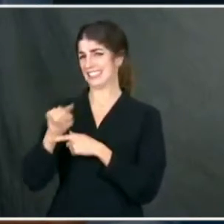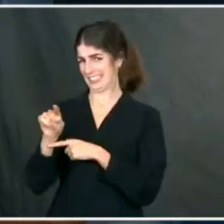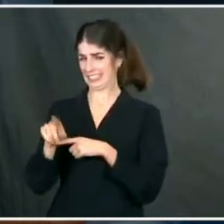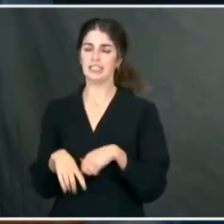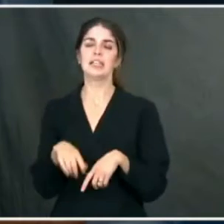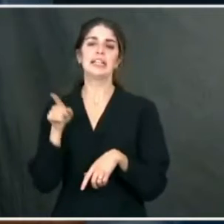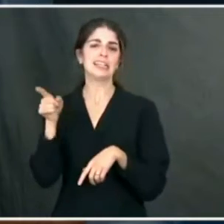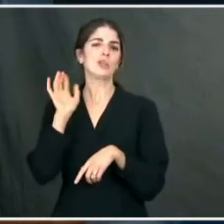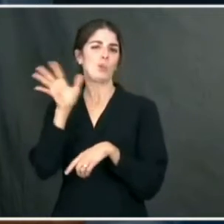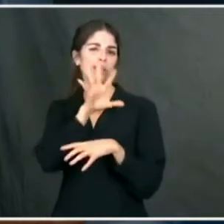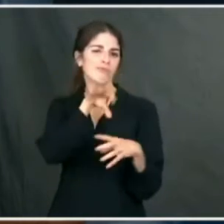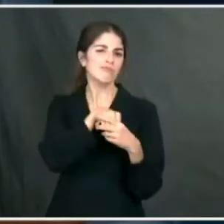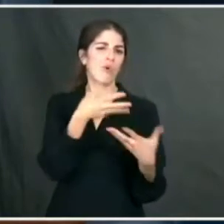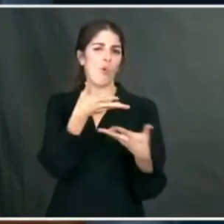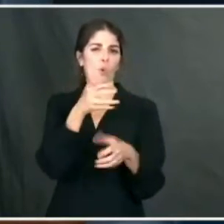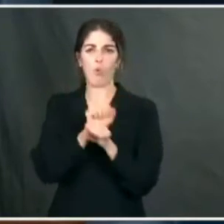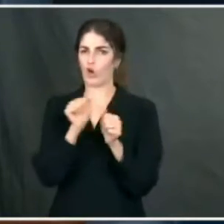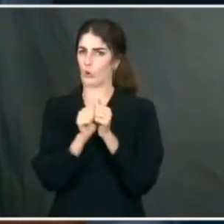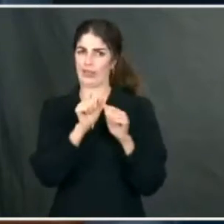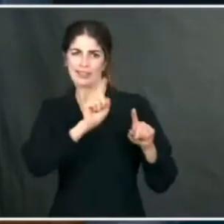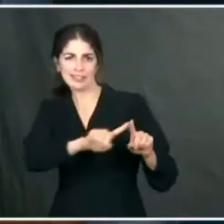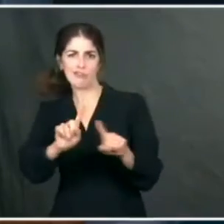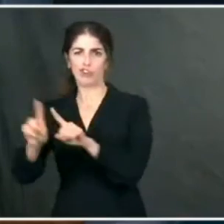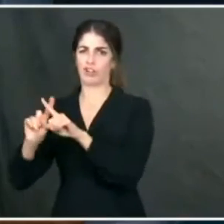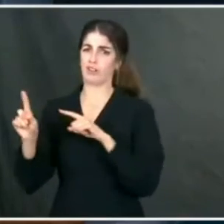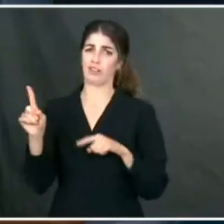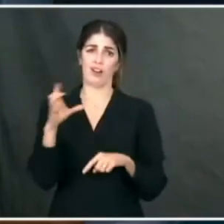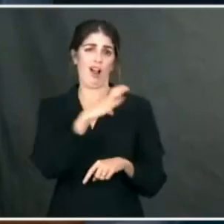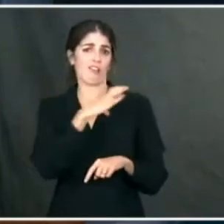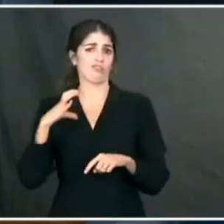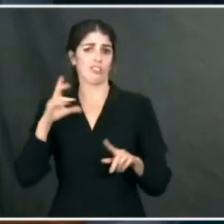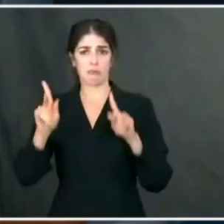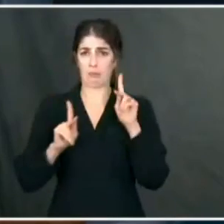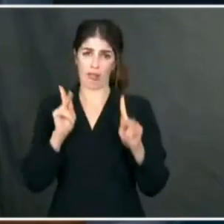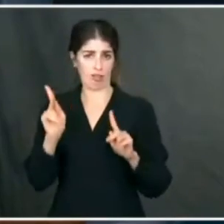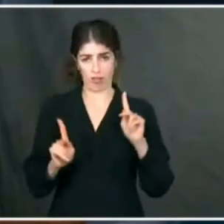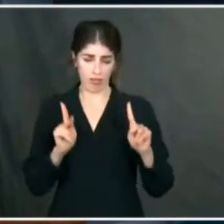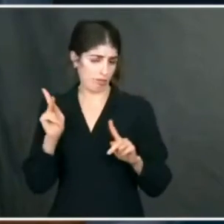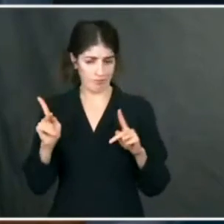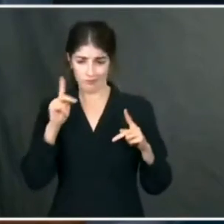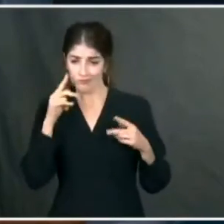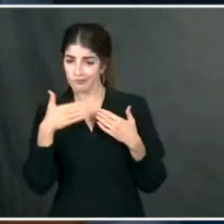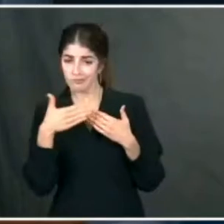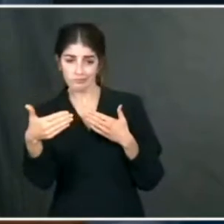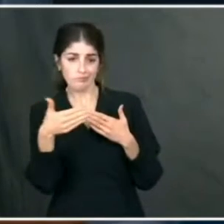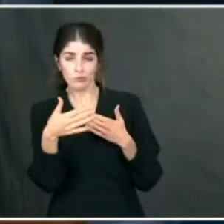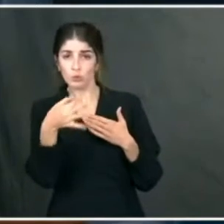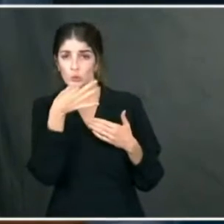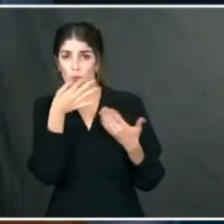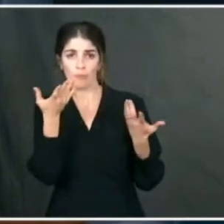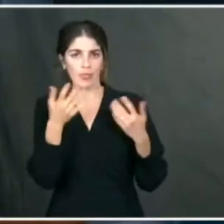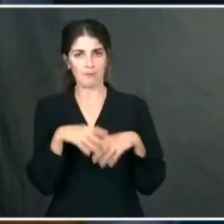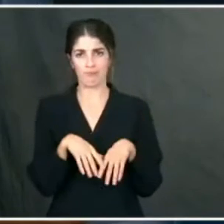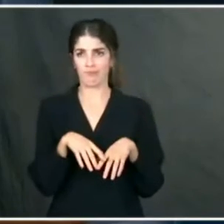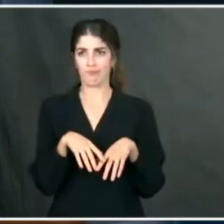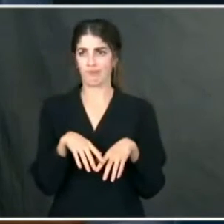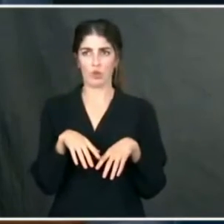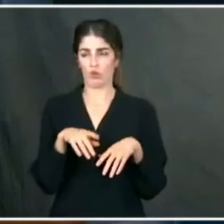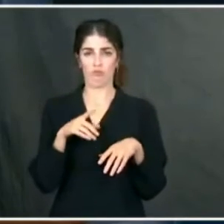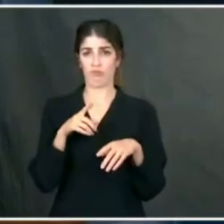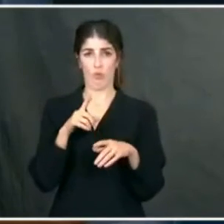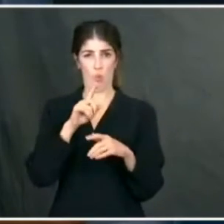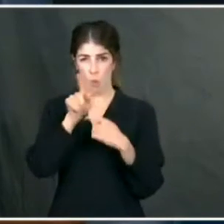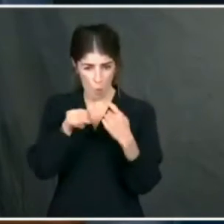engaging with a range of members and a range of different groups of members from Capitol Hill in the coming days. I think we were still working to confirm